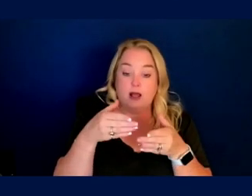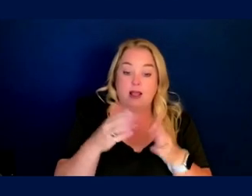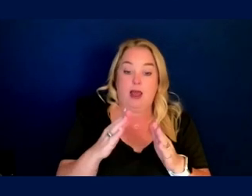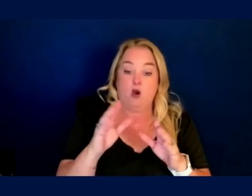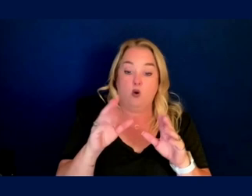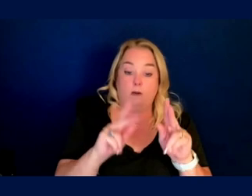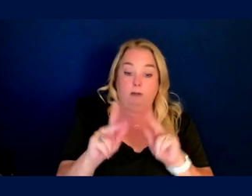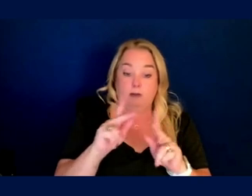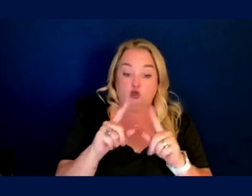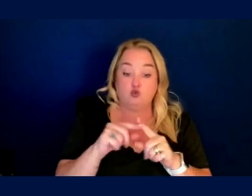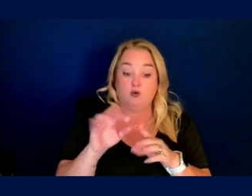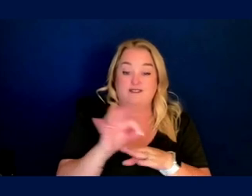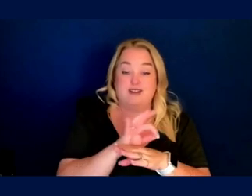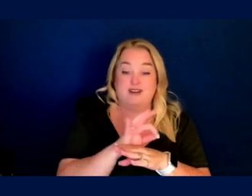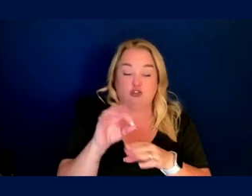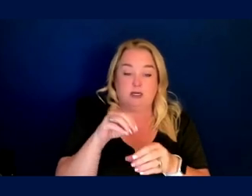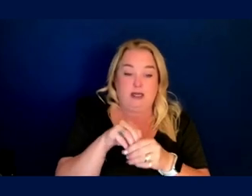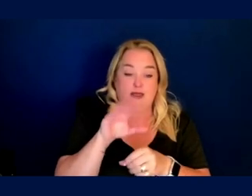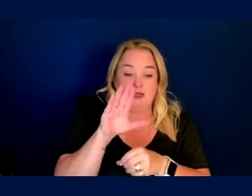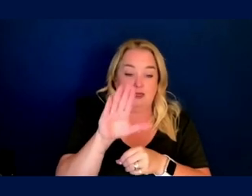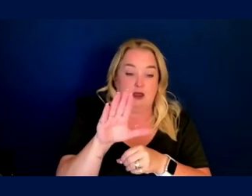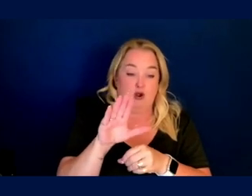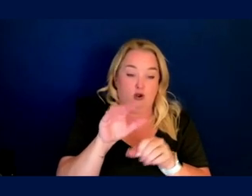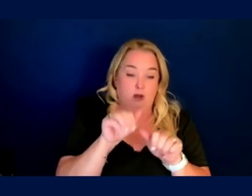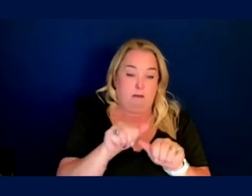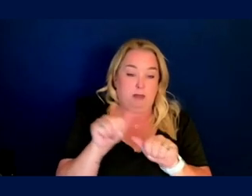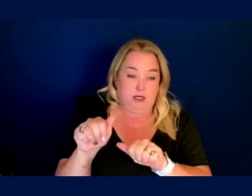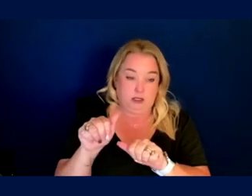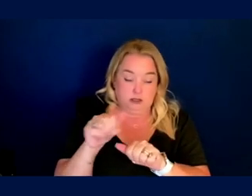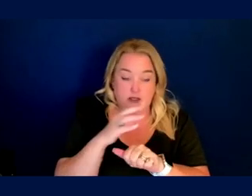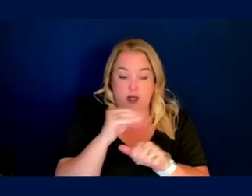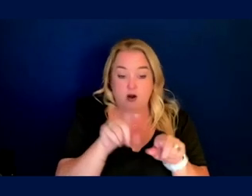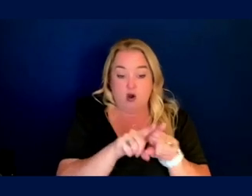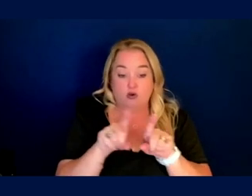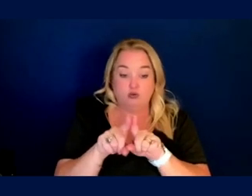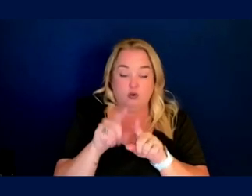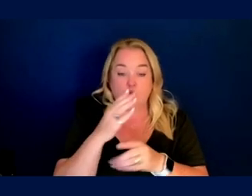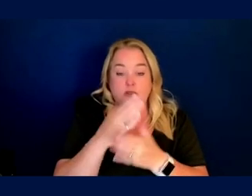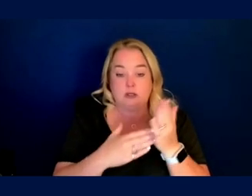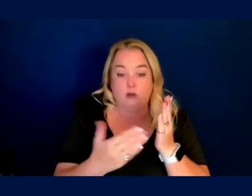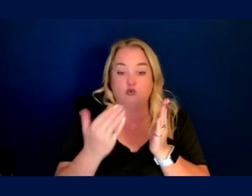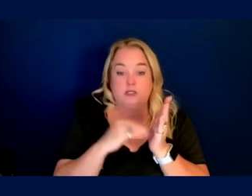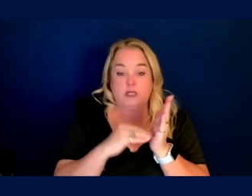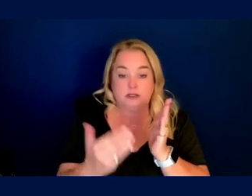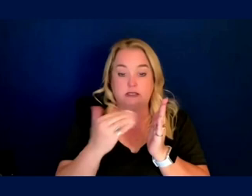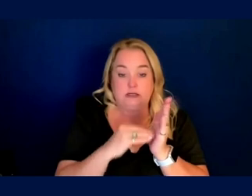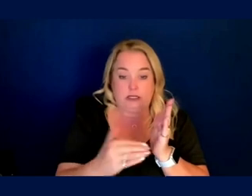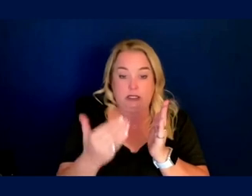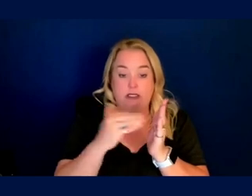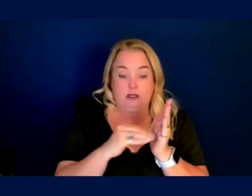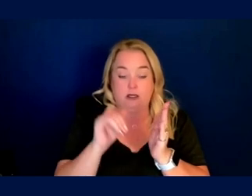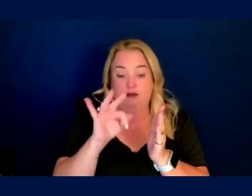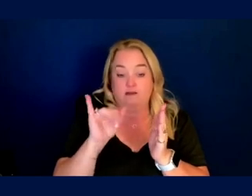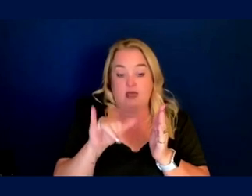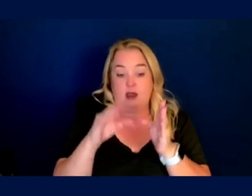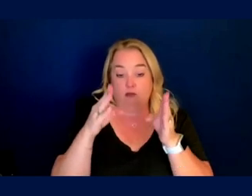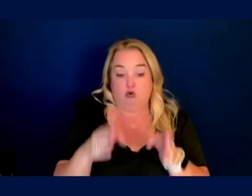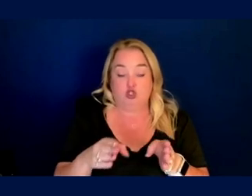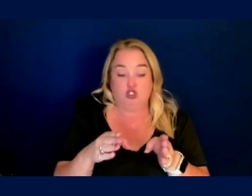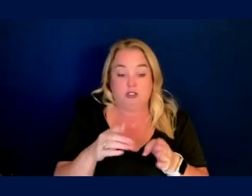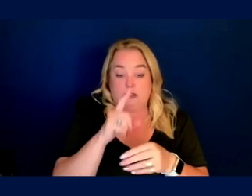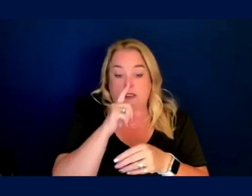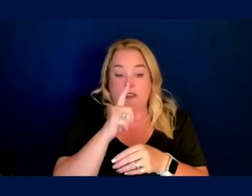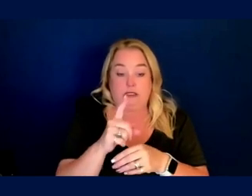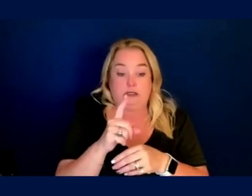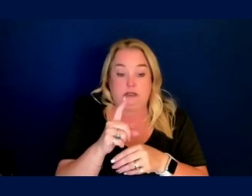in their assigned capacities and also some redundancy in case that person has decided to uh, syncopize